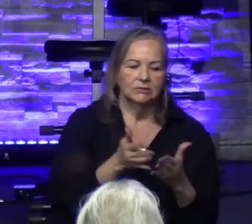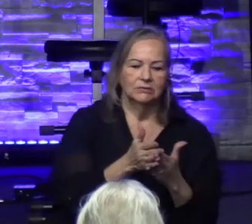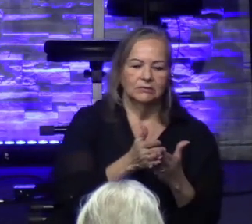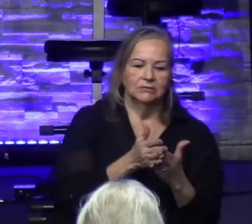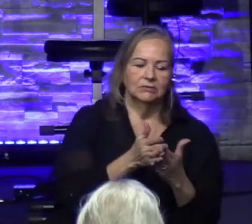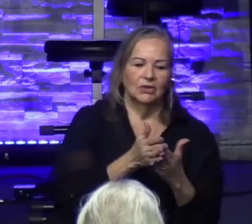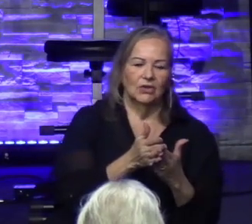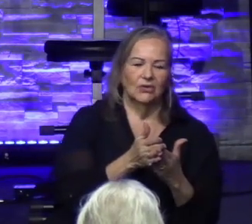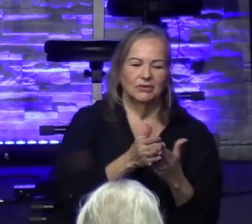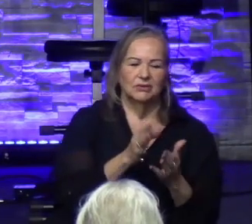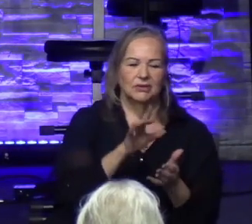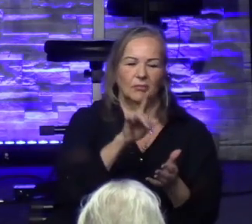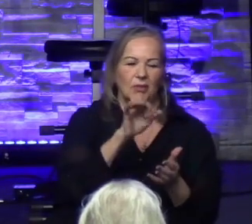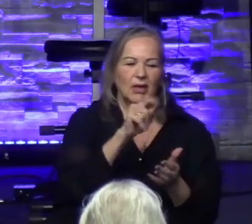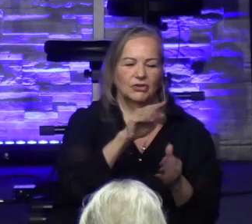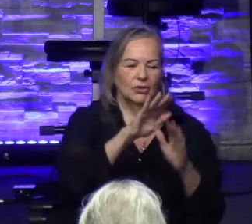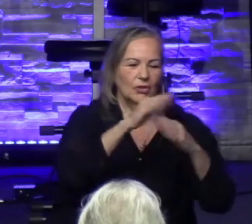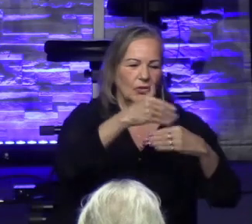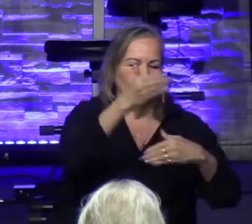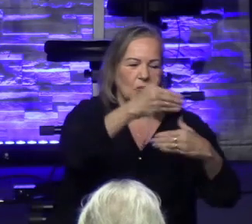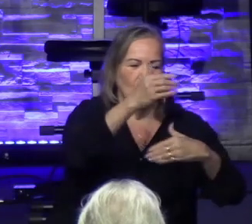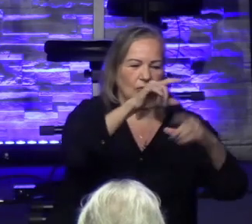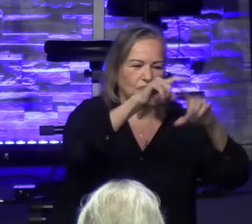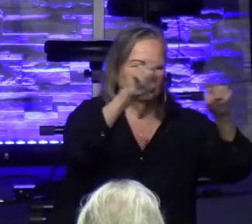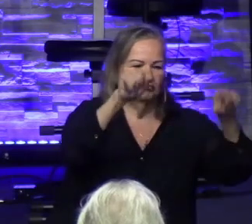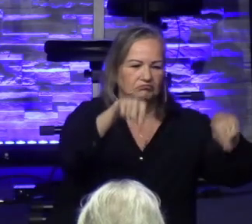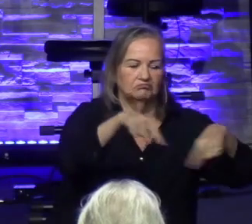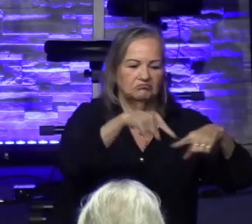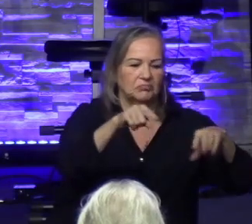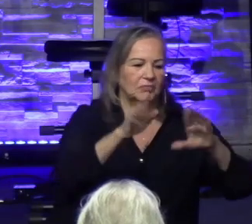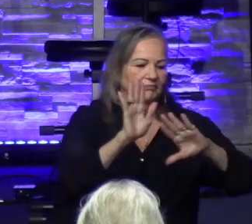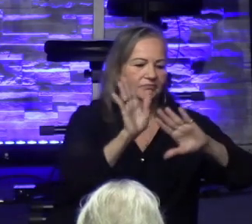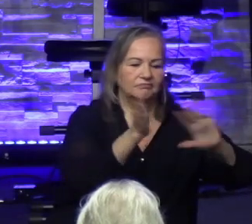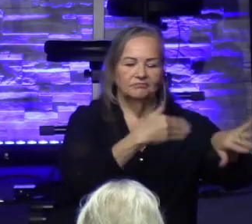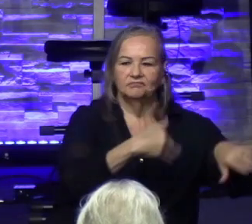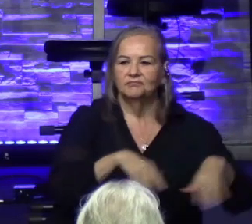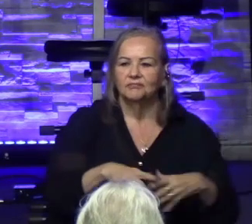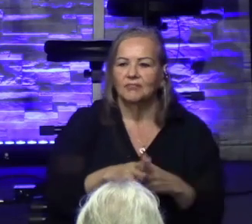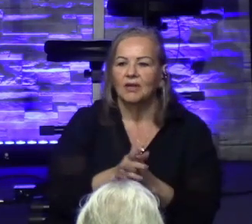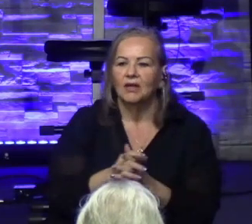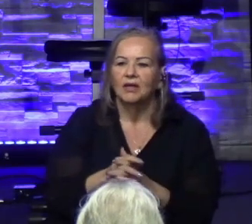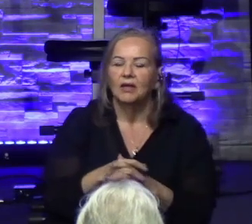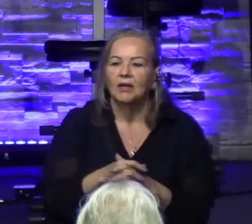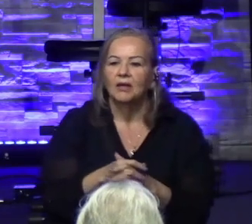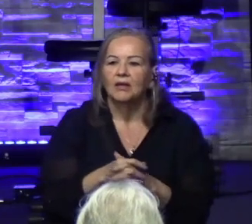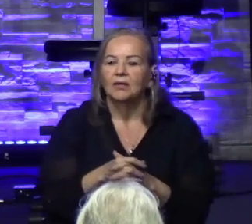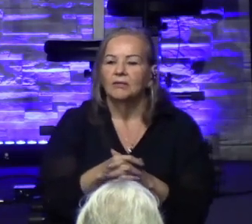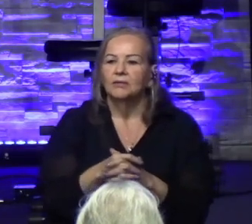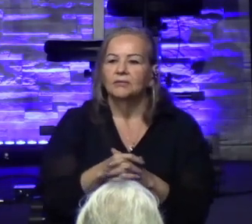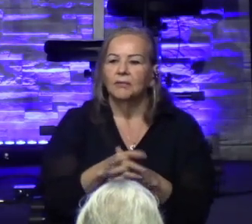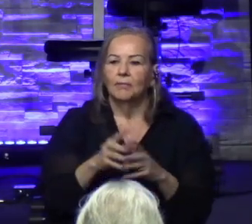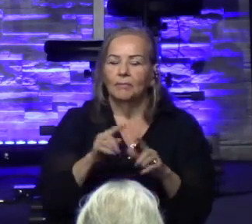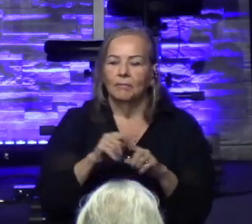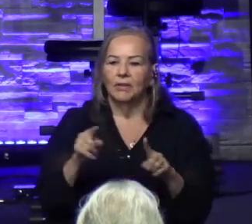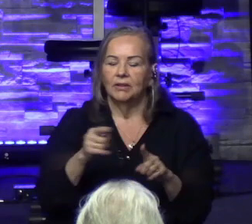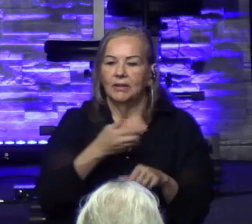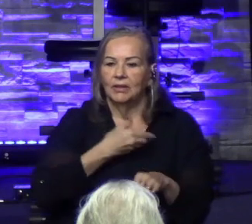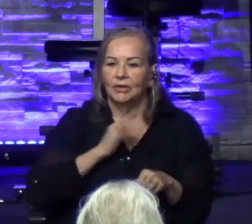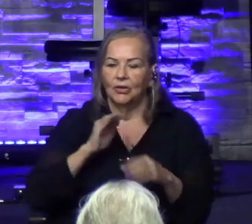patch on the wall. It's okay. We'll take care of it later. In our house, in our own house,